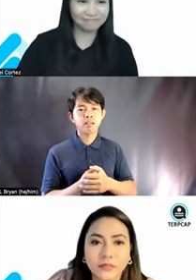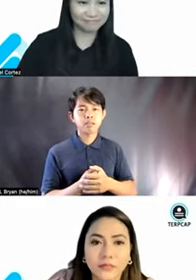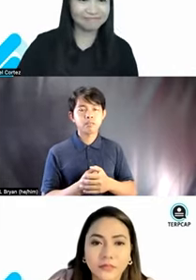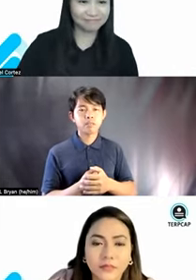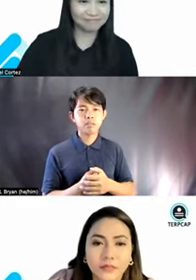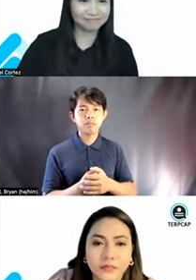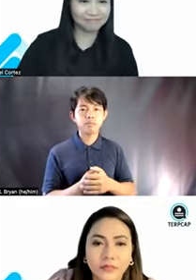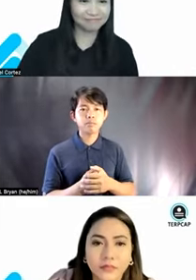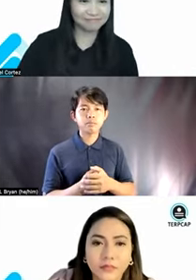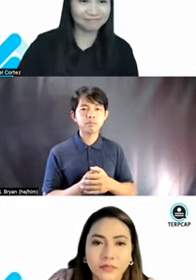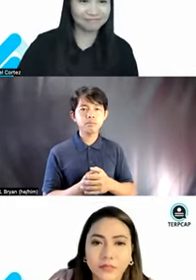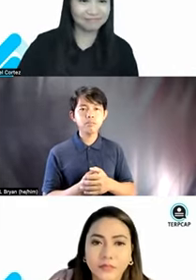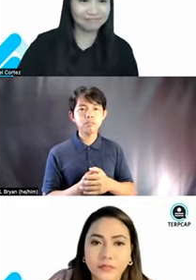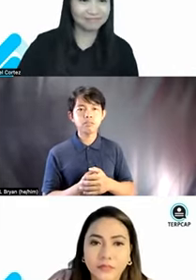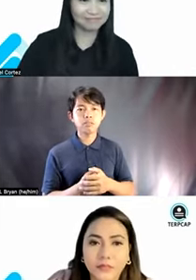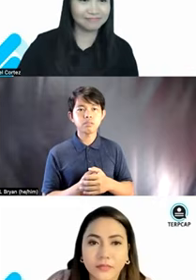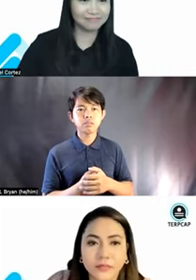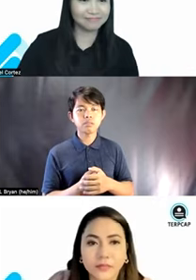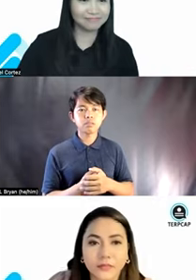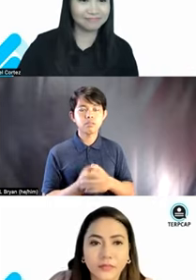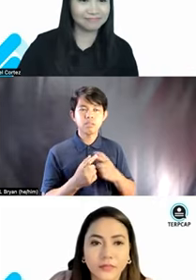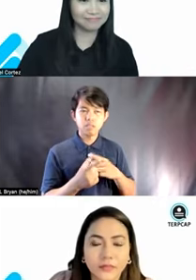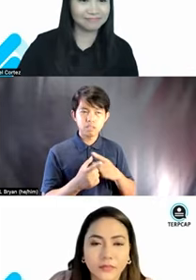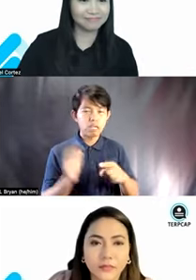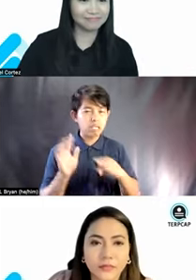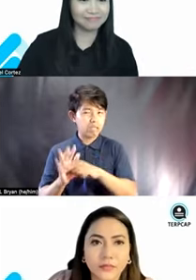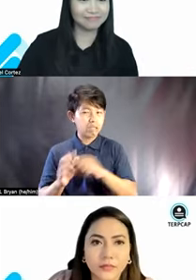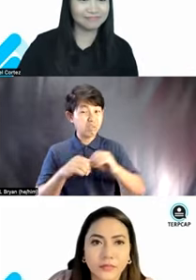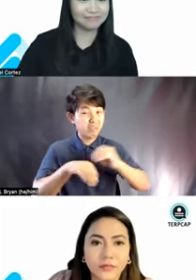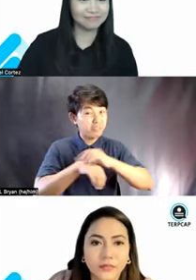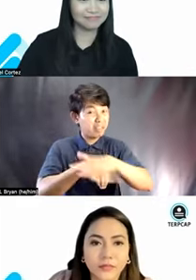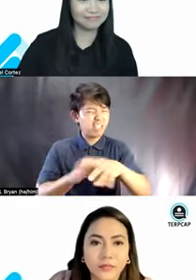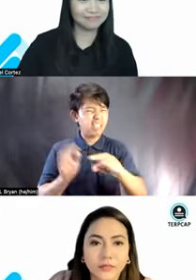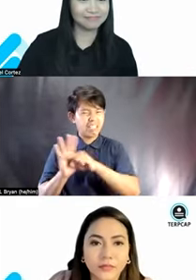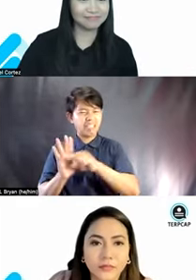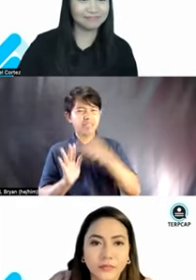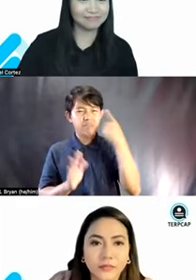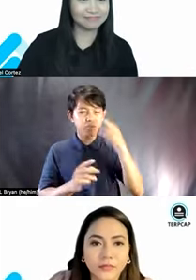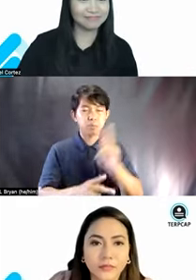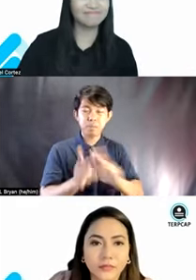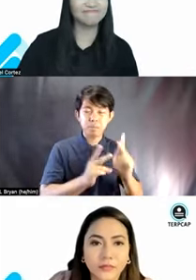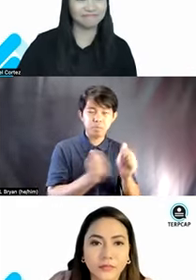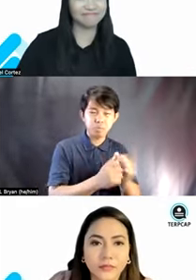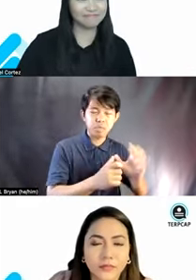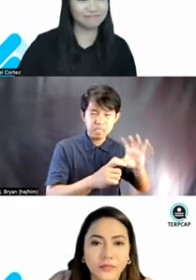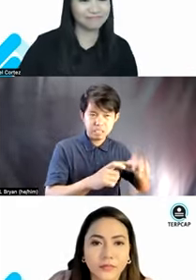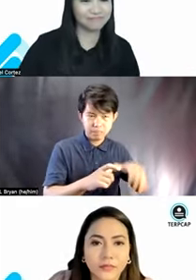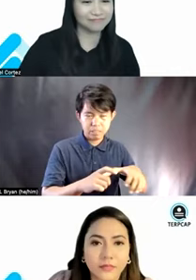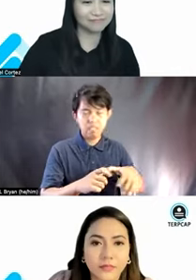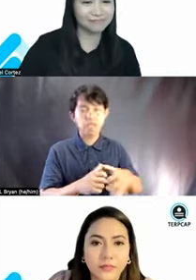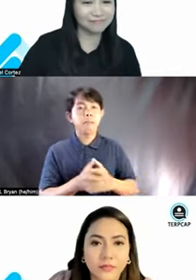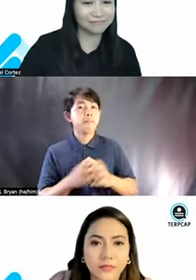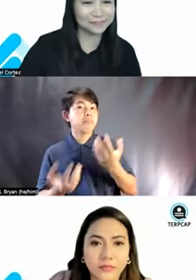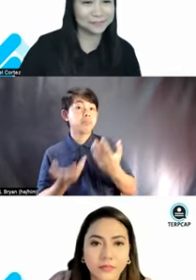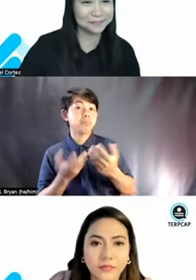perpetuates the stigma for people with, uh, you know, people with disabilities. We can just say that,